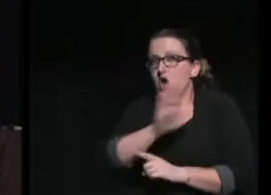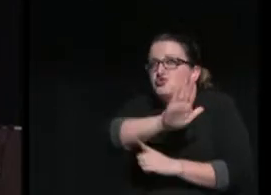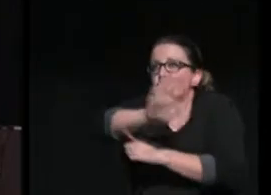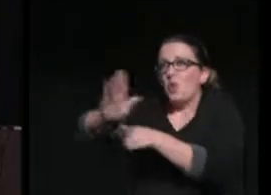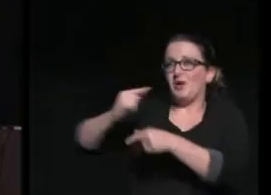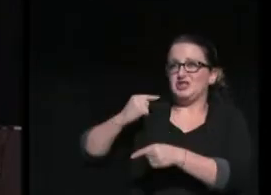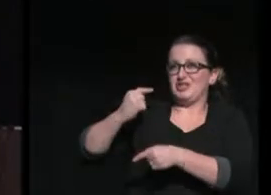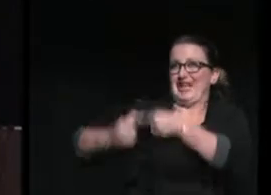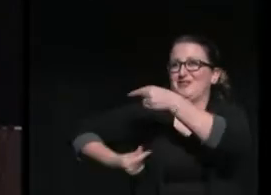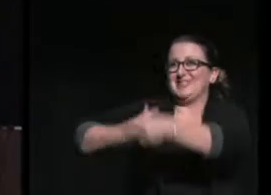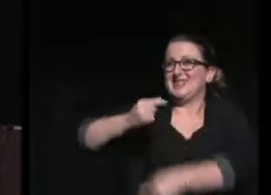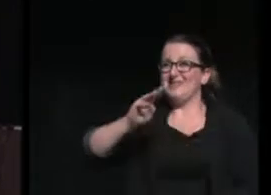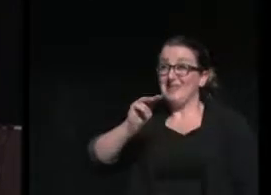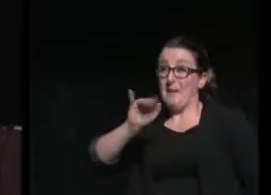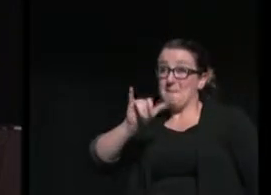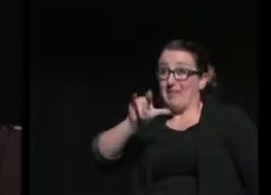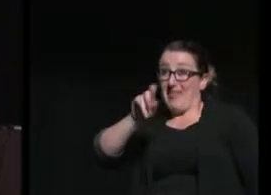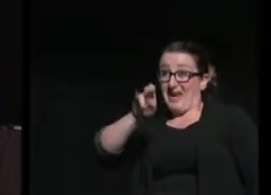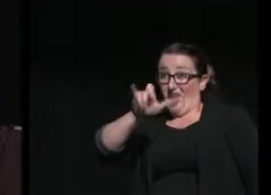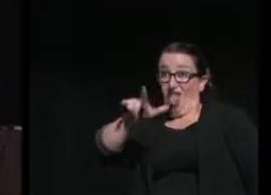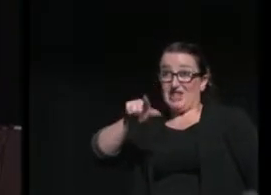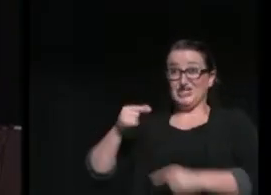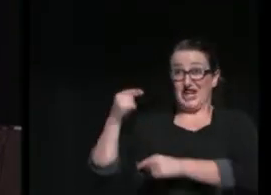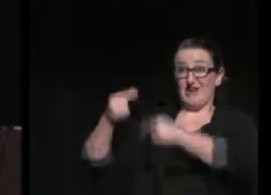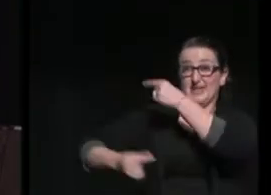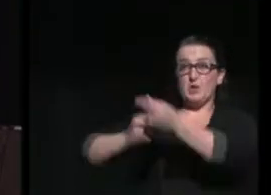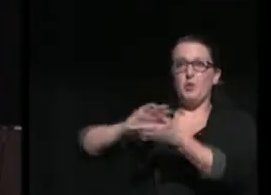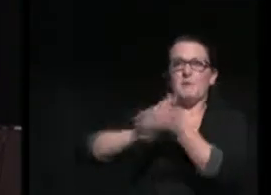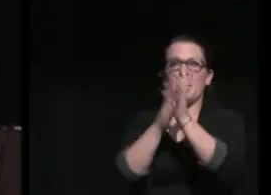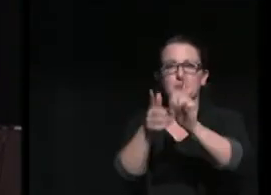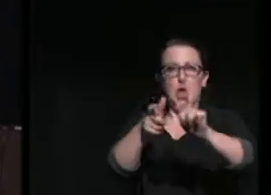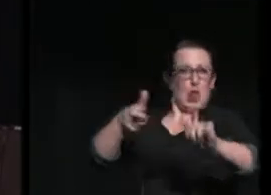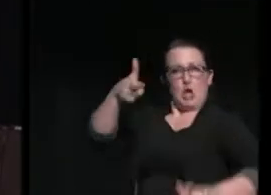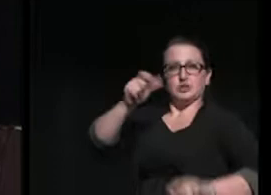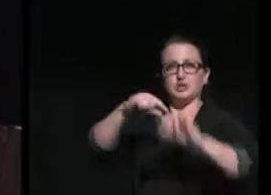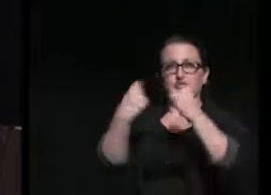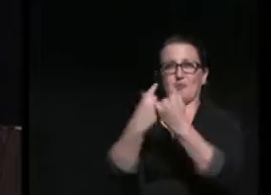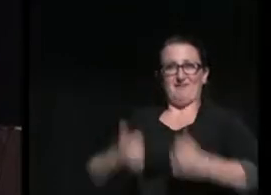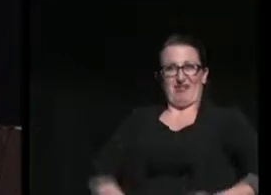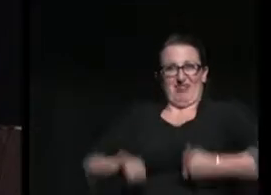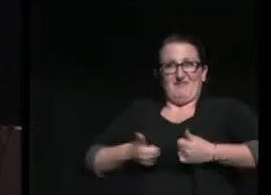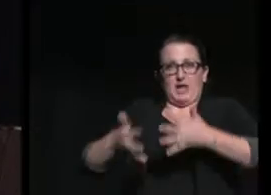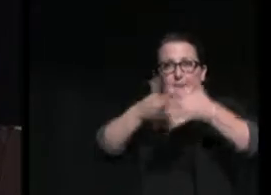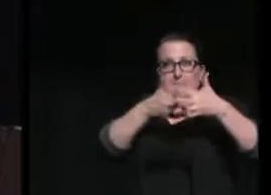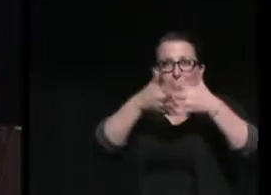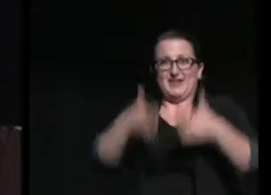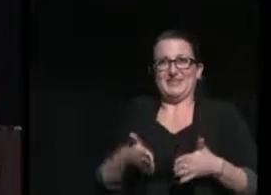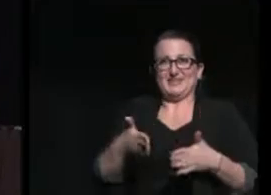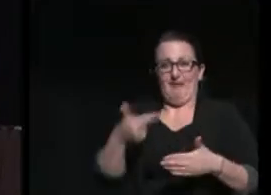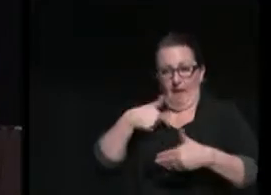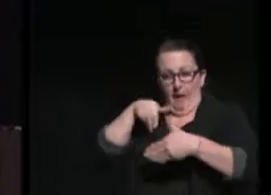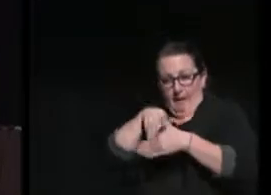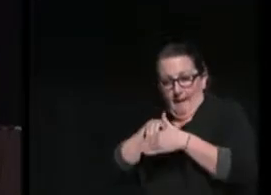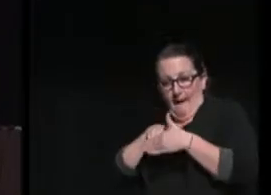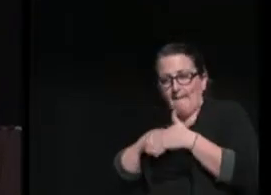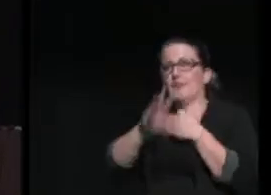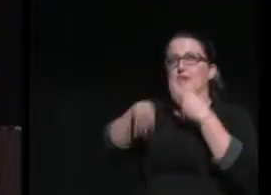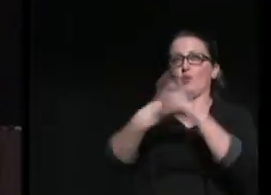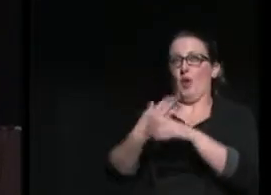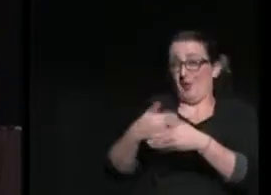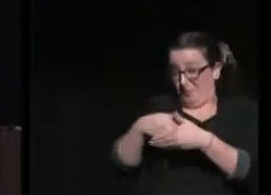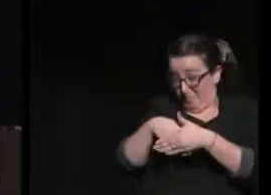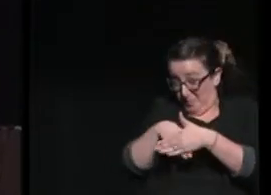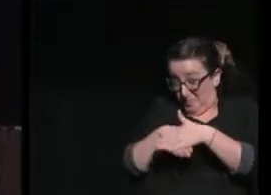millennial generation, will become the largest group of living Americans. I entered this world at the tail end of the baby